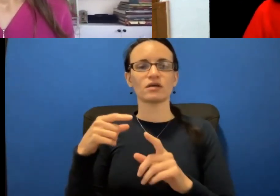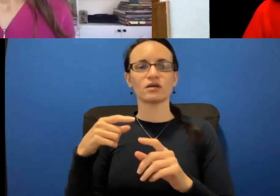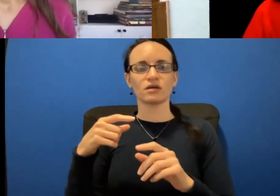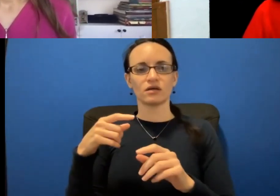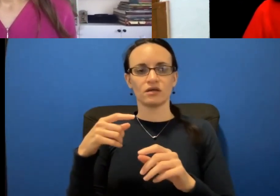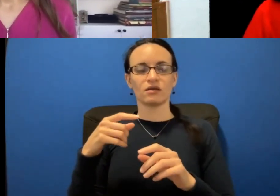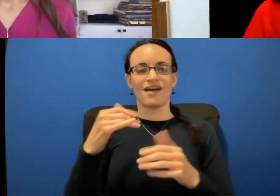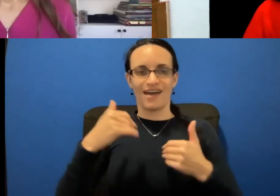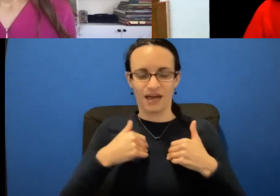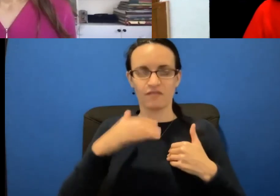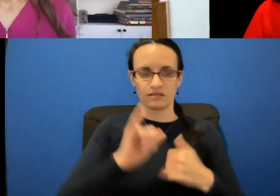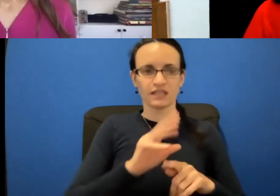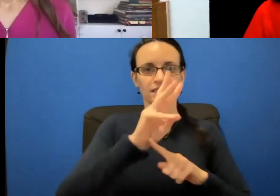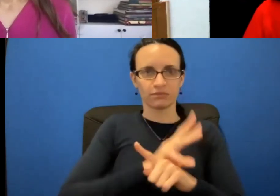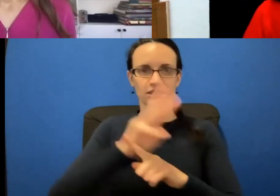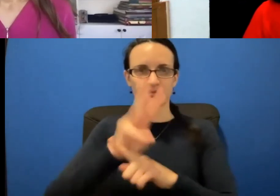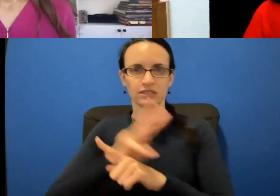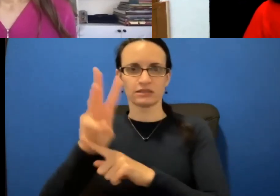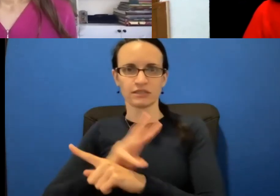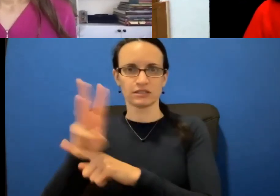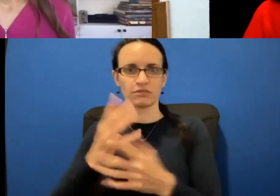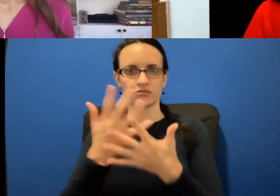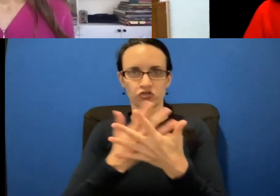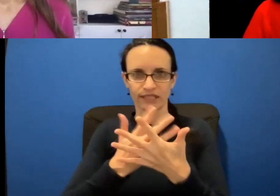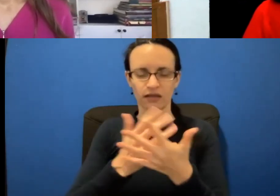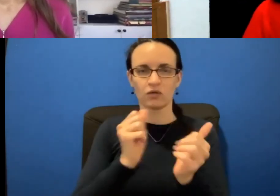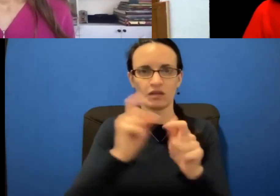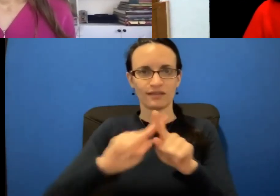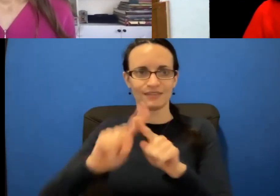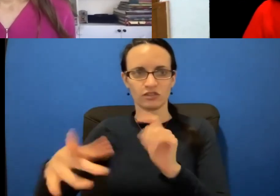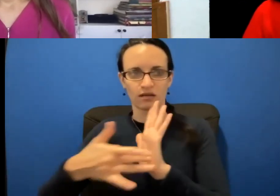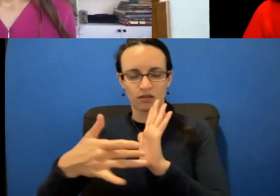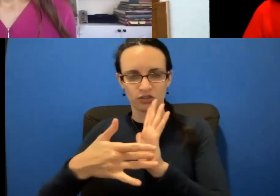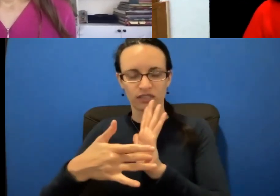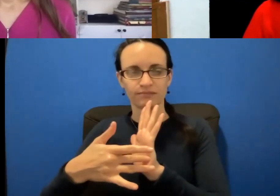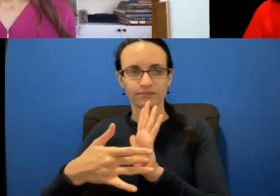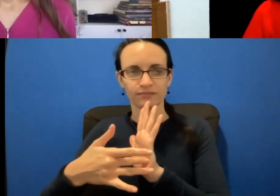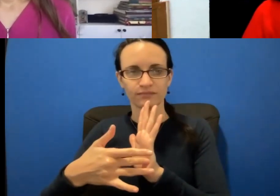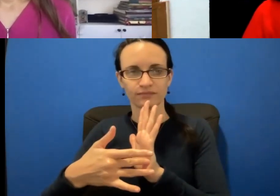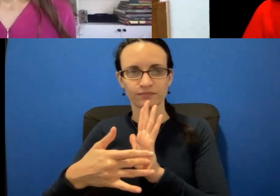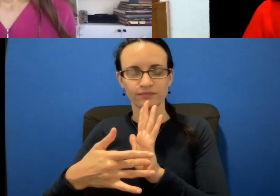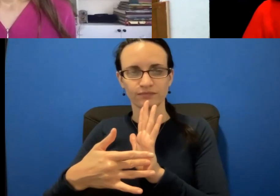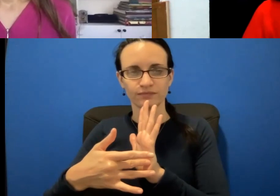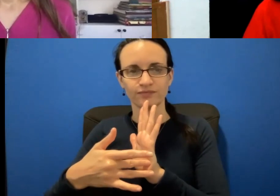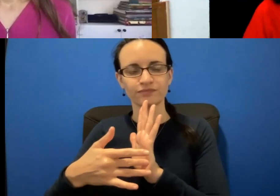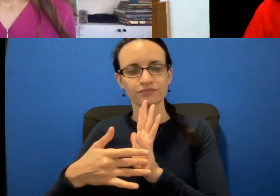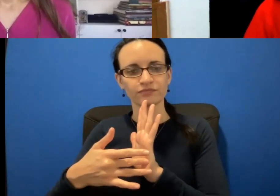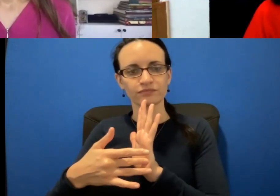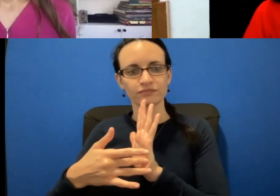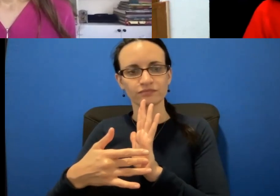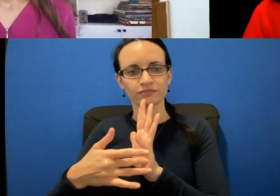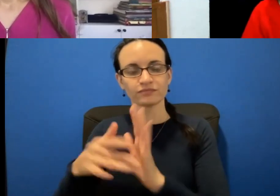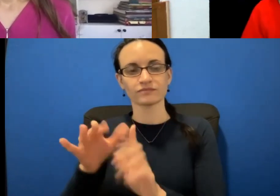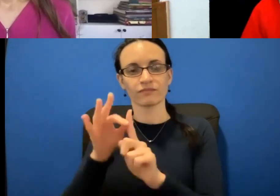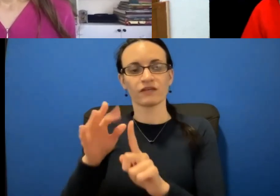this type of screening technology to find the most and earliest cancers in women who have had a